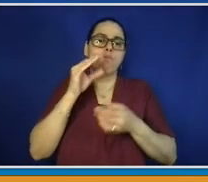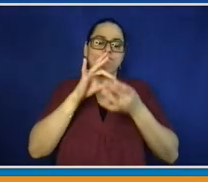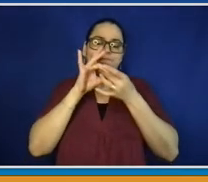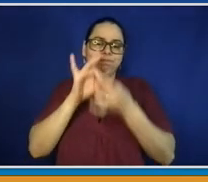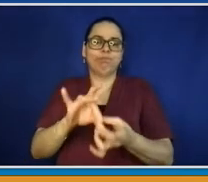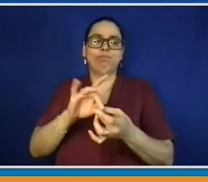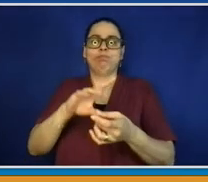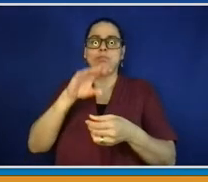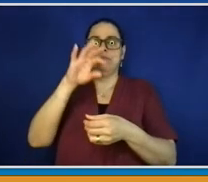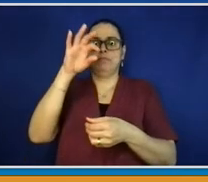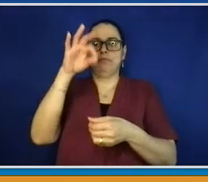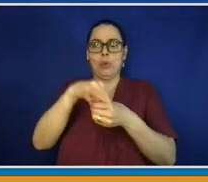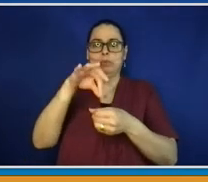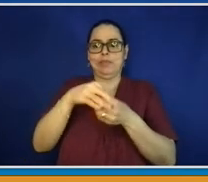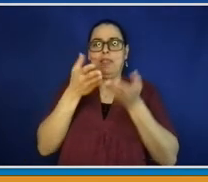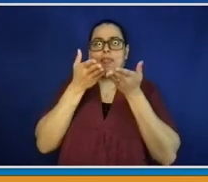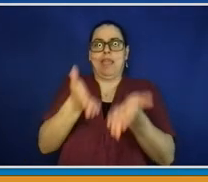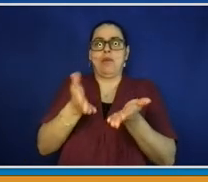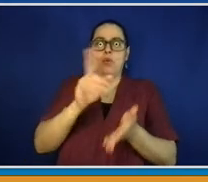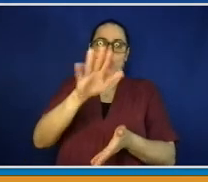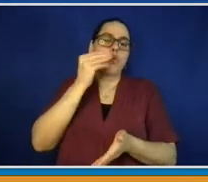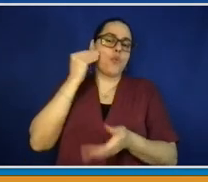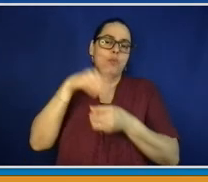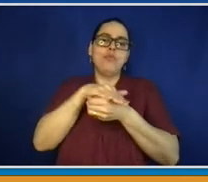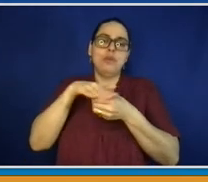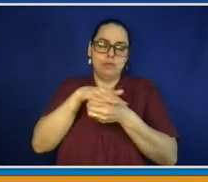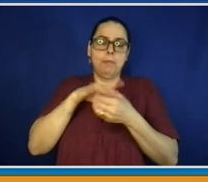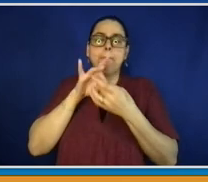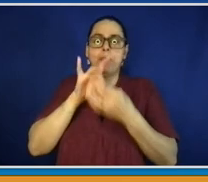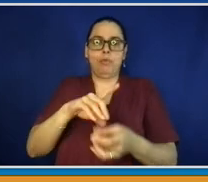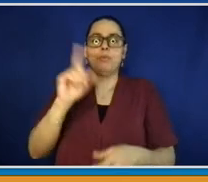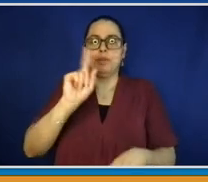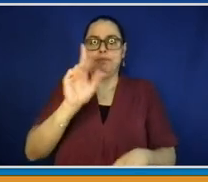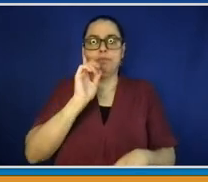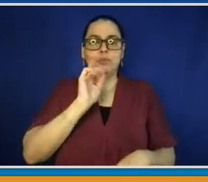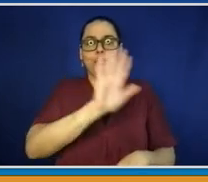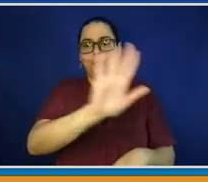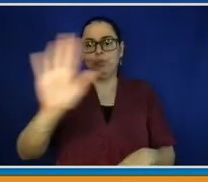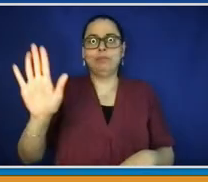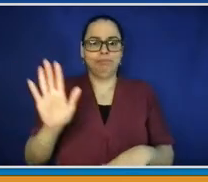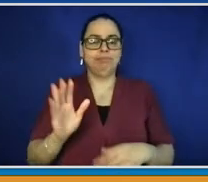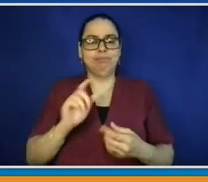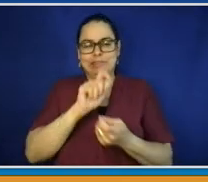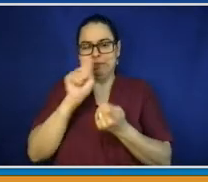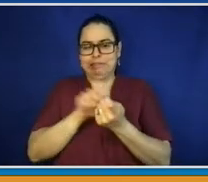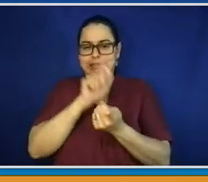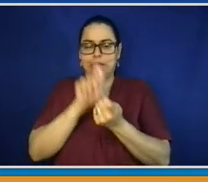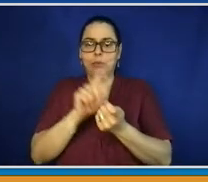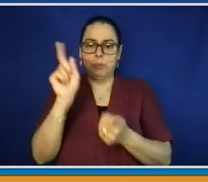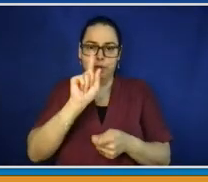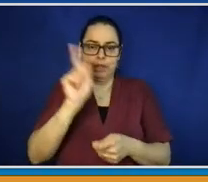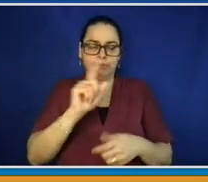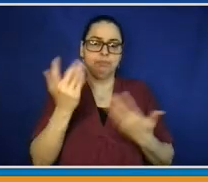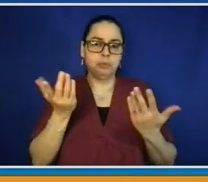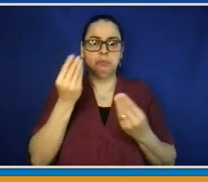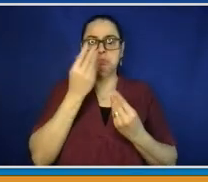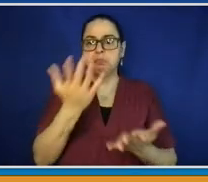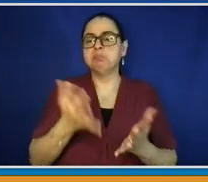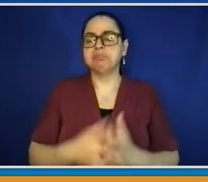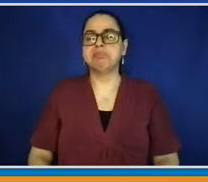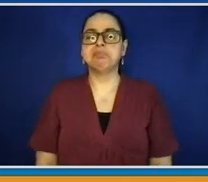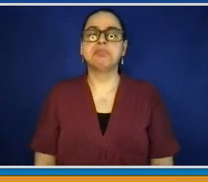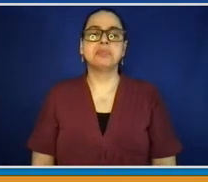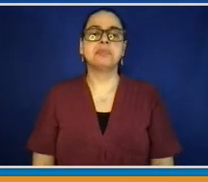995-5700. Thank you, Ken. Appreciate it. And, of course, you know, for those of us who serve in public office, we,